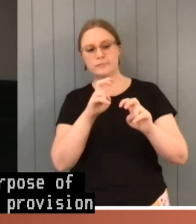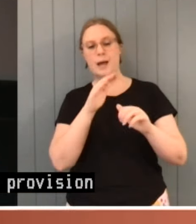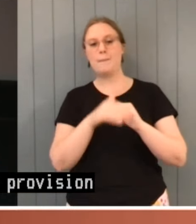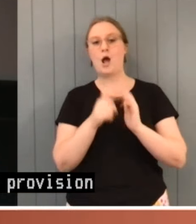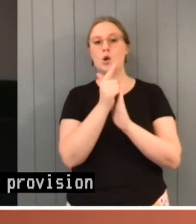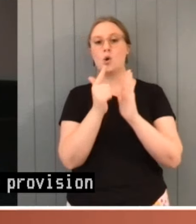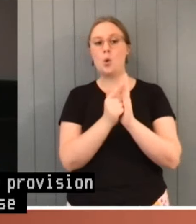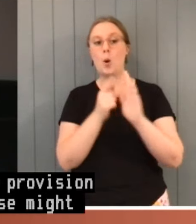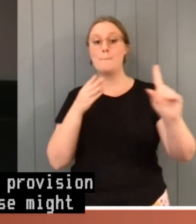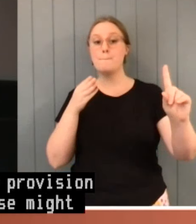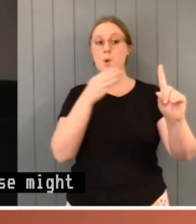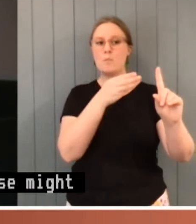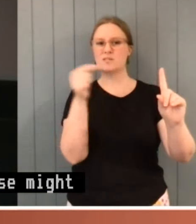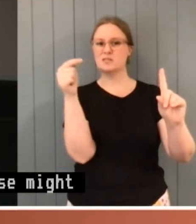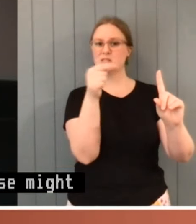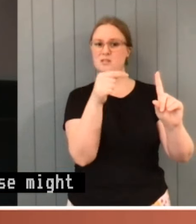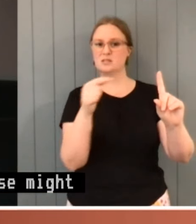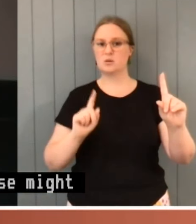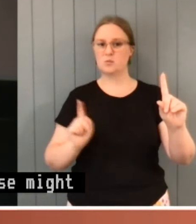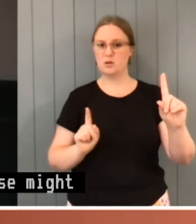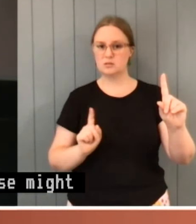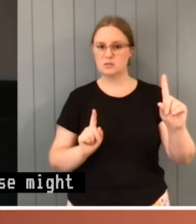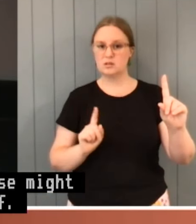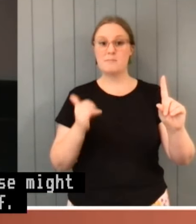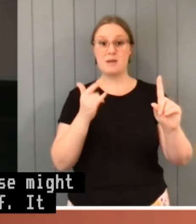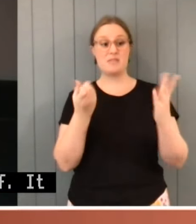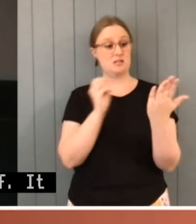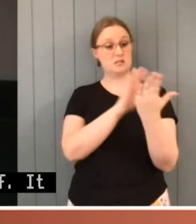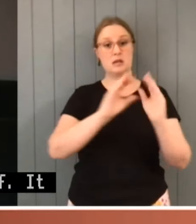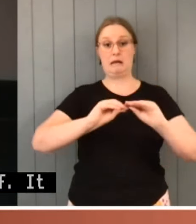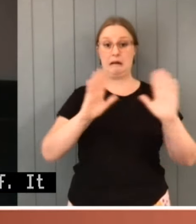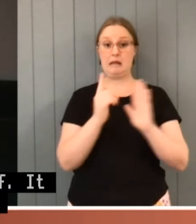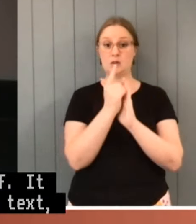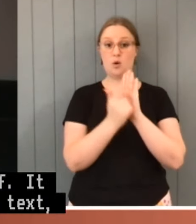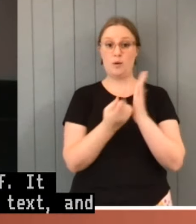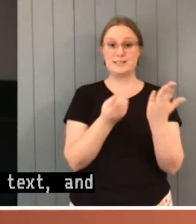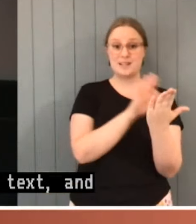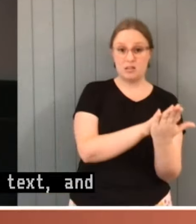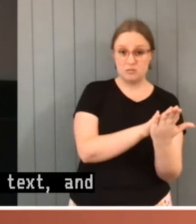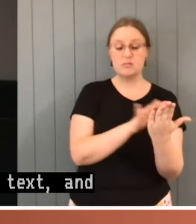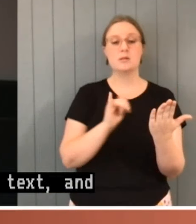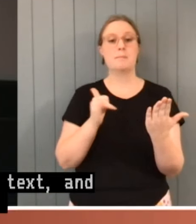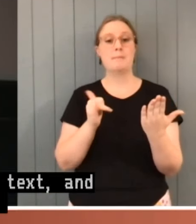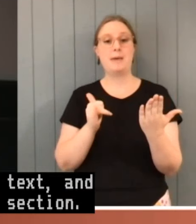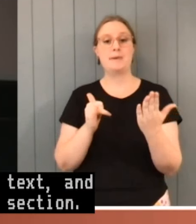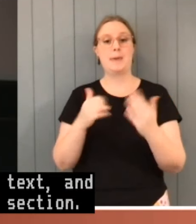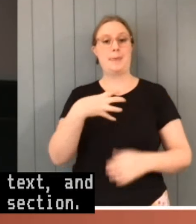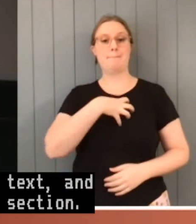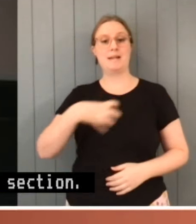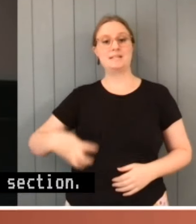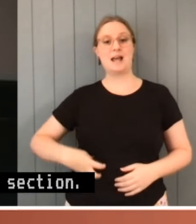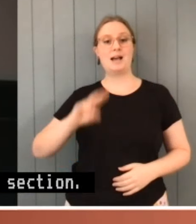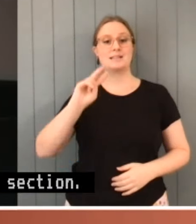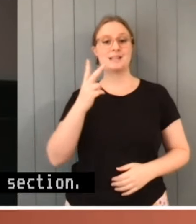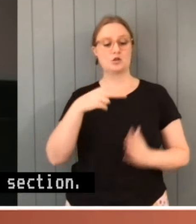itself. It might be apparent from the text and place it in the particular section. It may be stated in the minister's second reading speech.